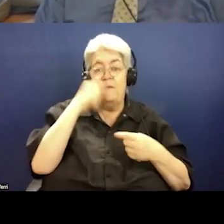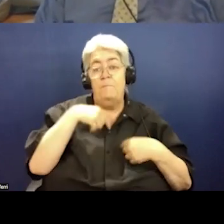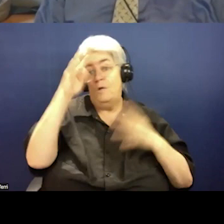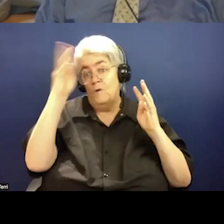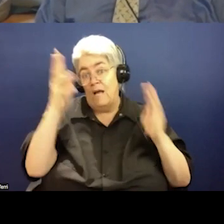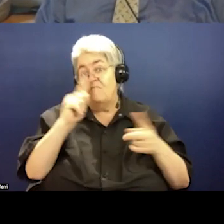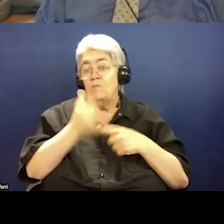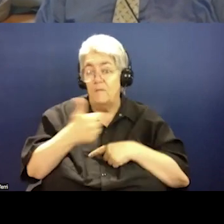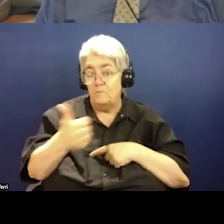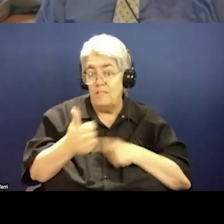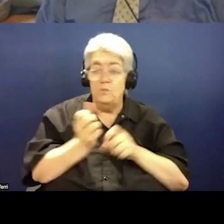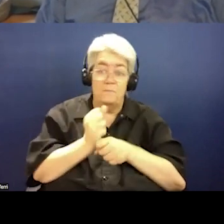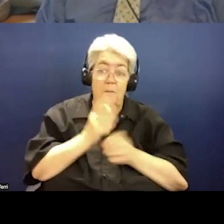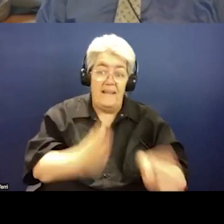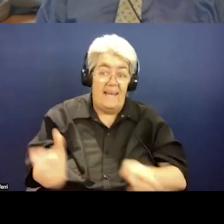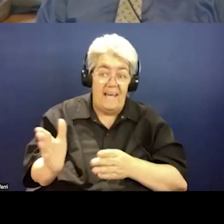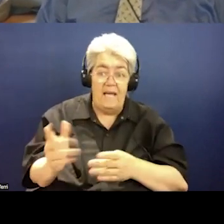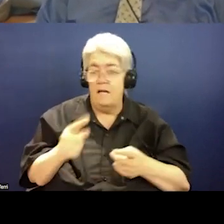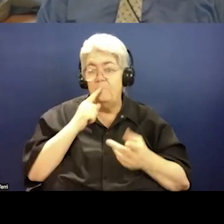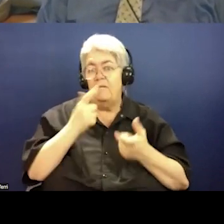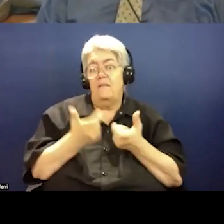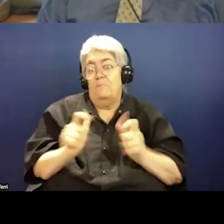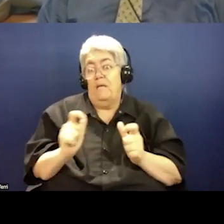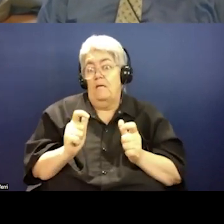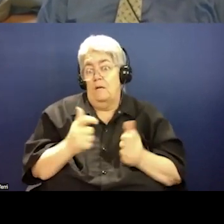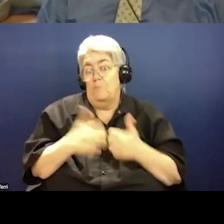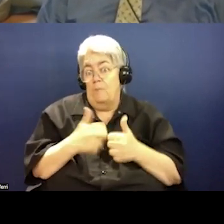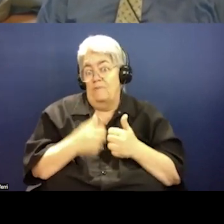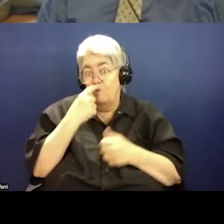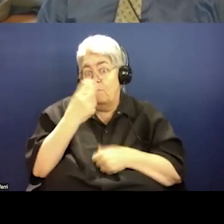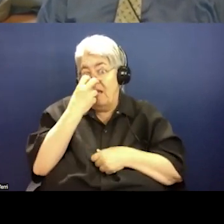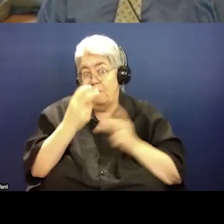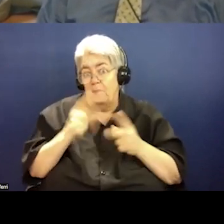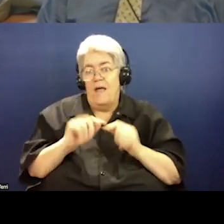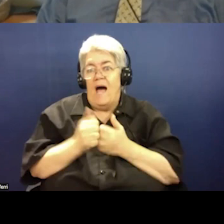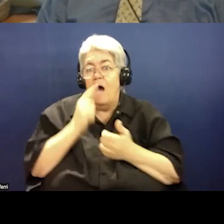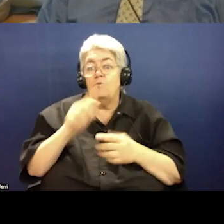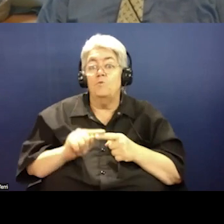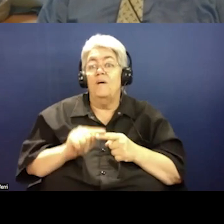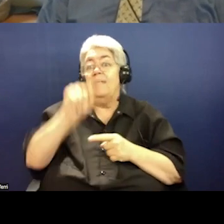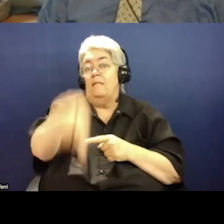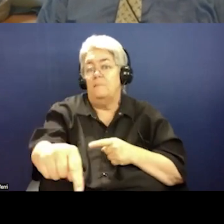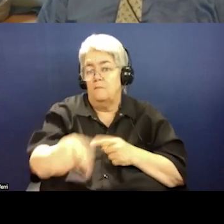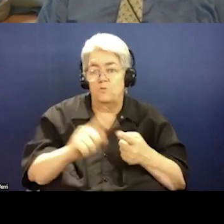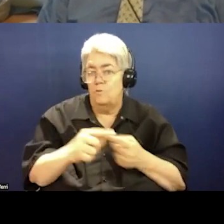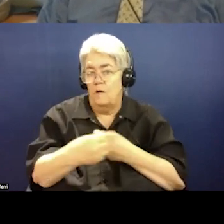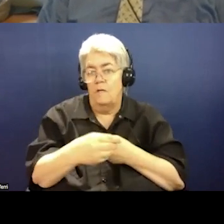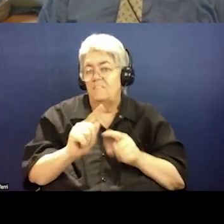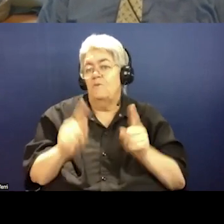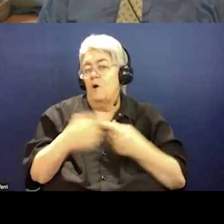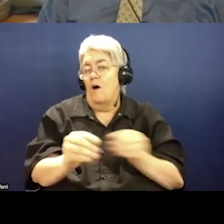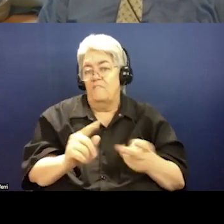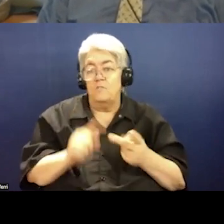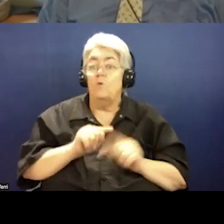make a plan. Often this is the big barrier for blind people. How are they going to get across an office, a hospital, a campus,